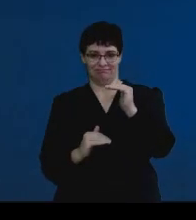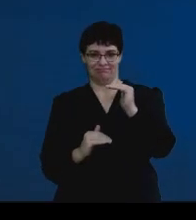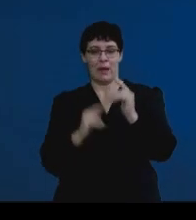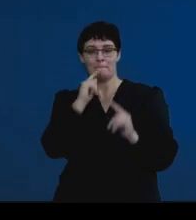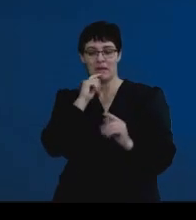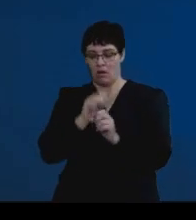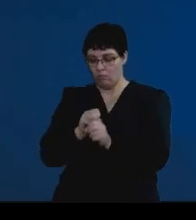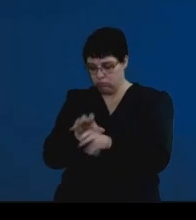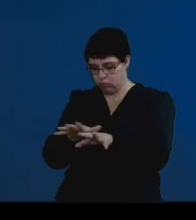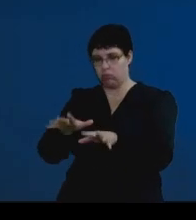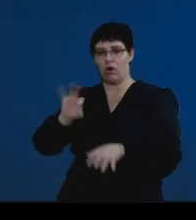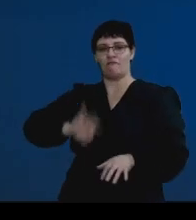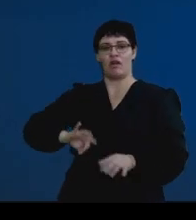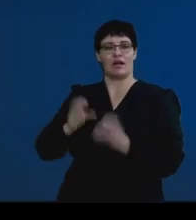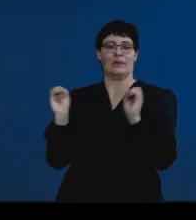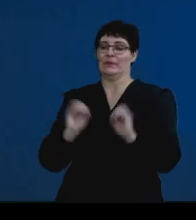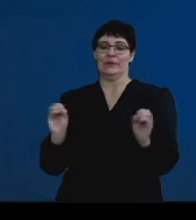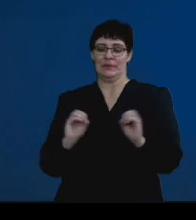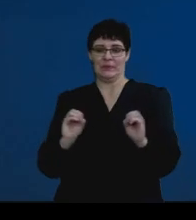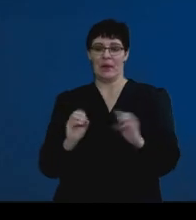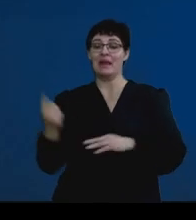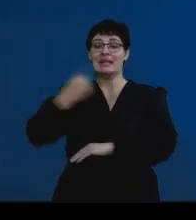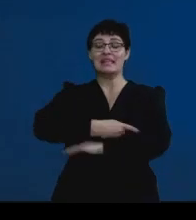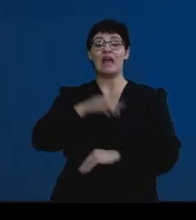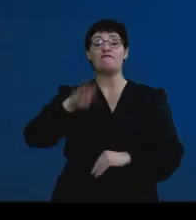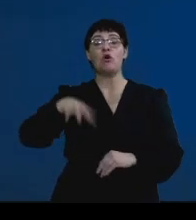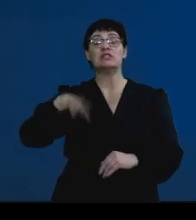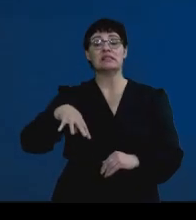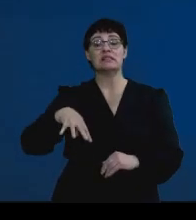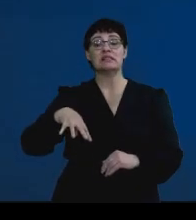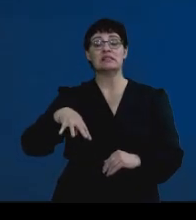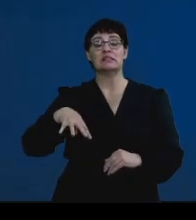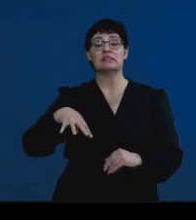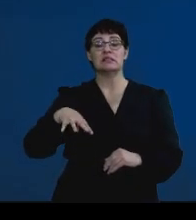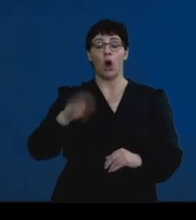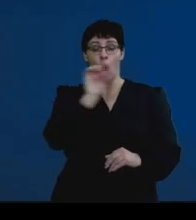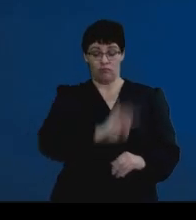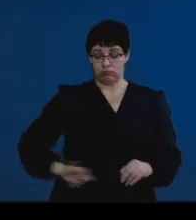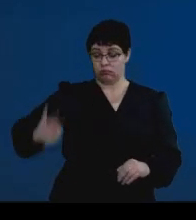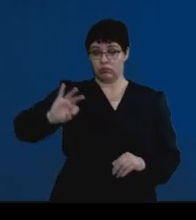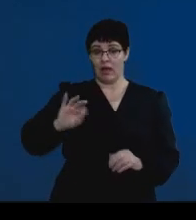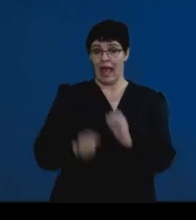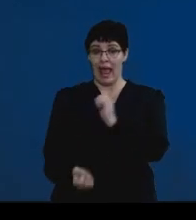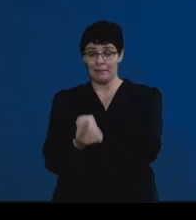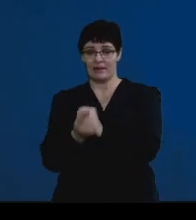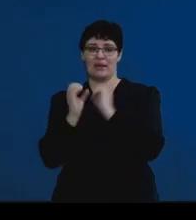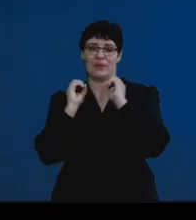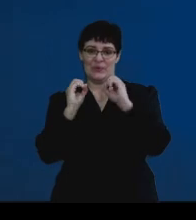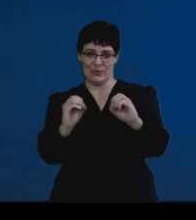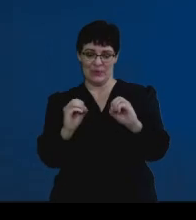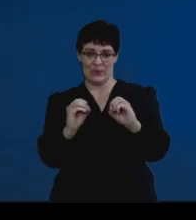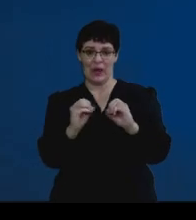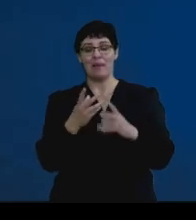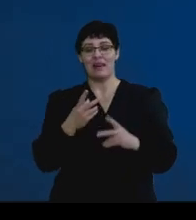occur, which means that at day 14, there is no ovulation taking place, and hence, no egg